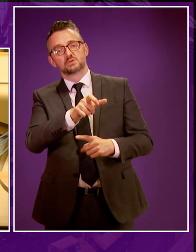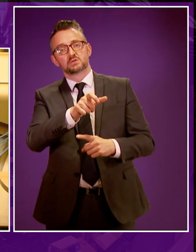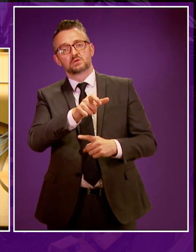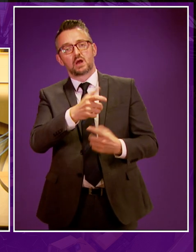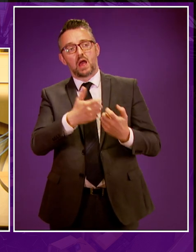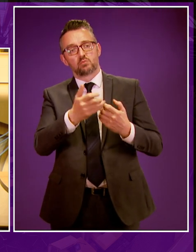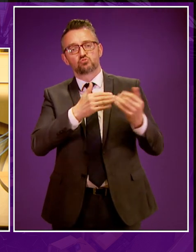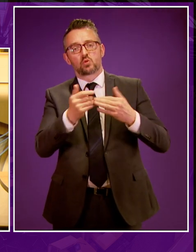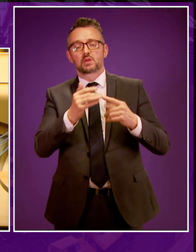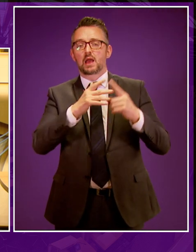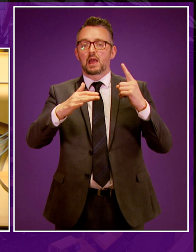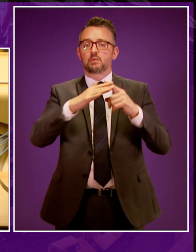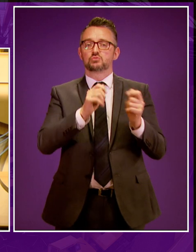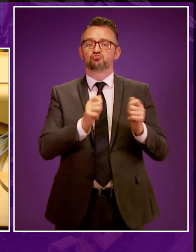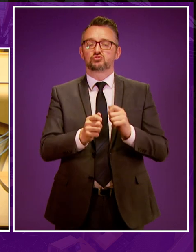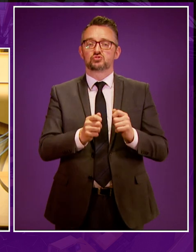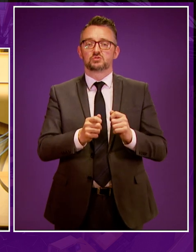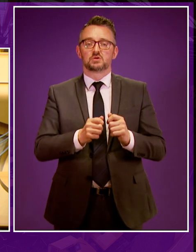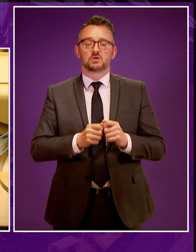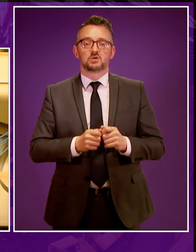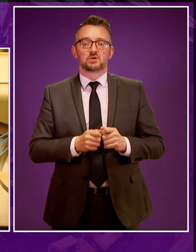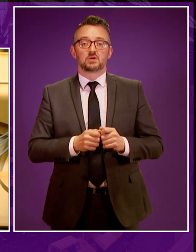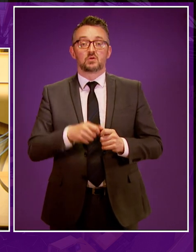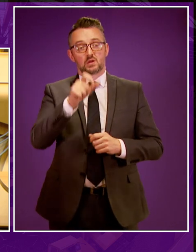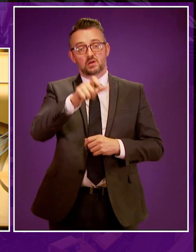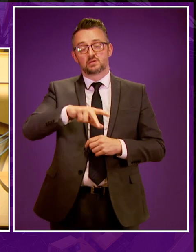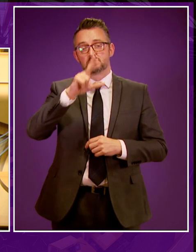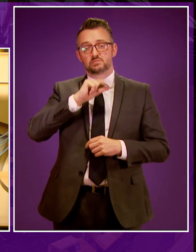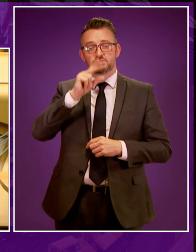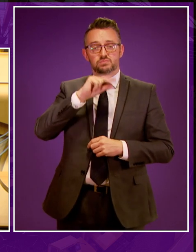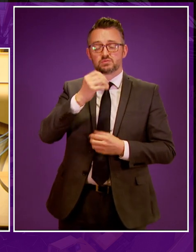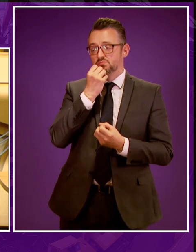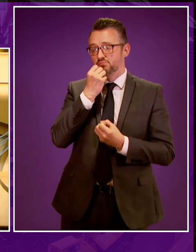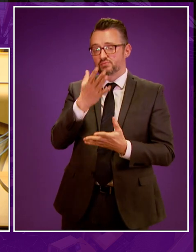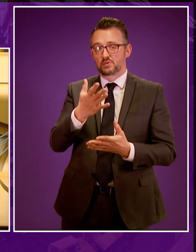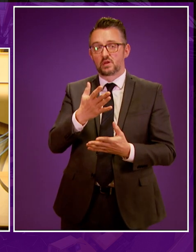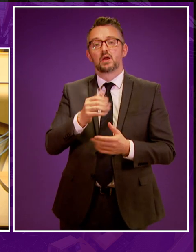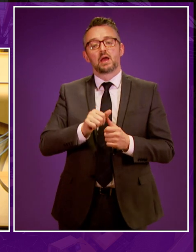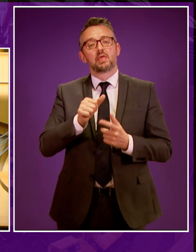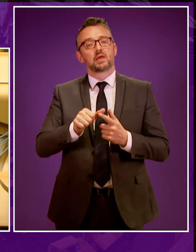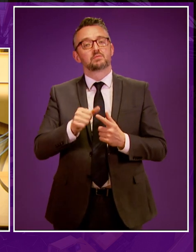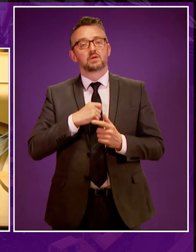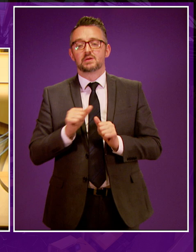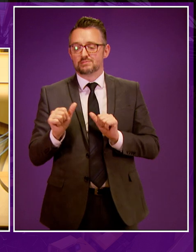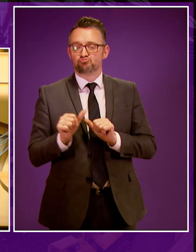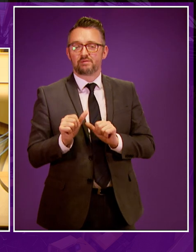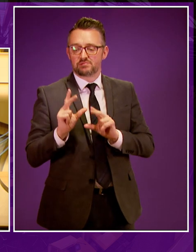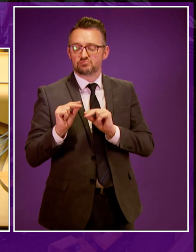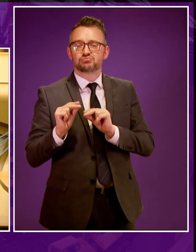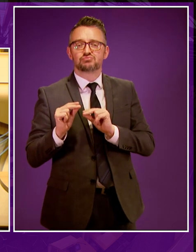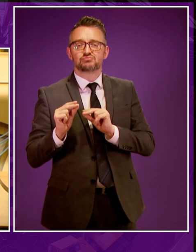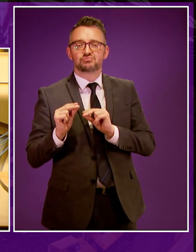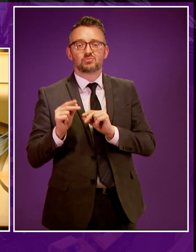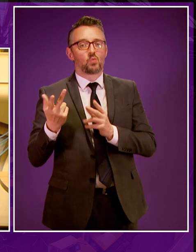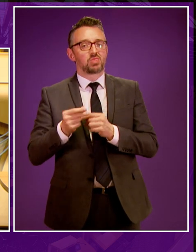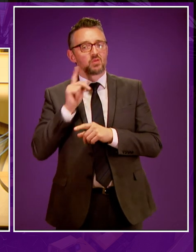in tackling climate change. More importantly, we heard an utterly inspirational speech from her. I had the further privilege of having a brief chat with Ms Figueres.